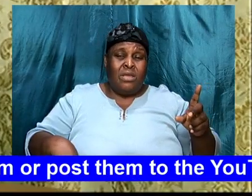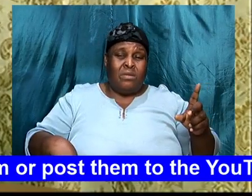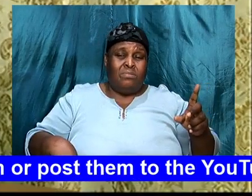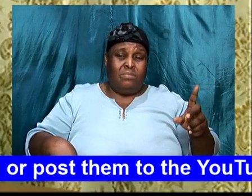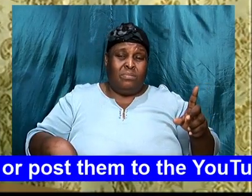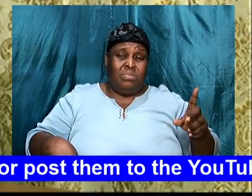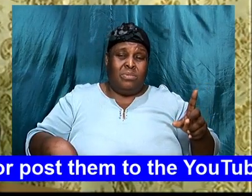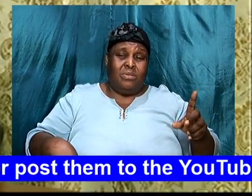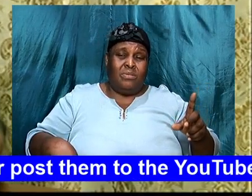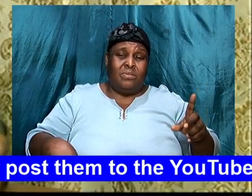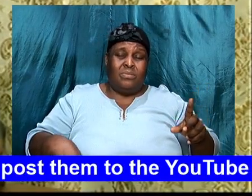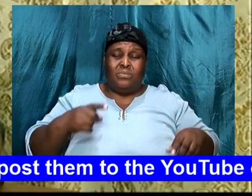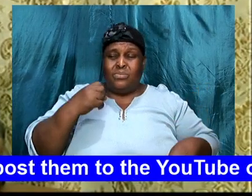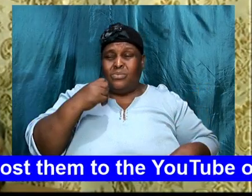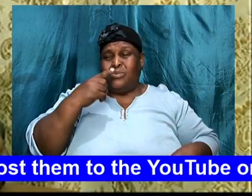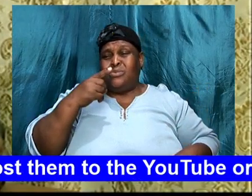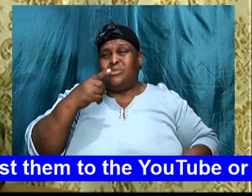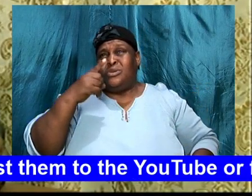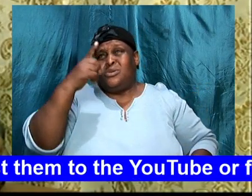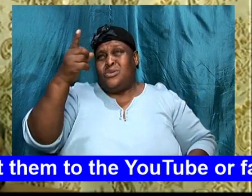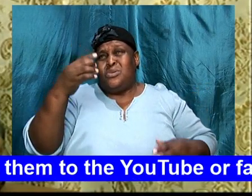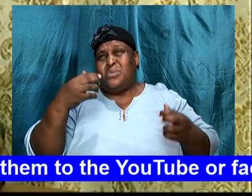would you have me, to do this?